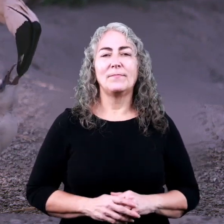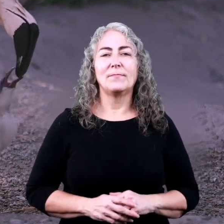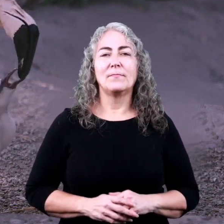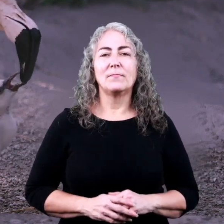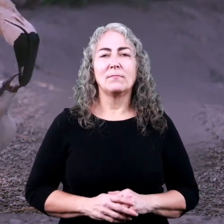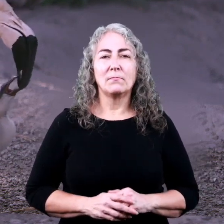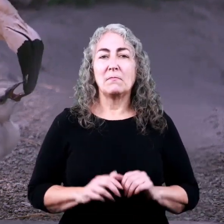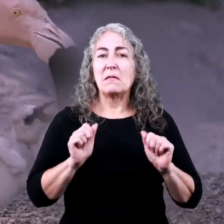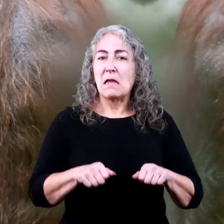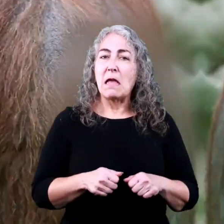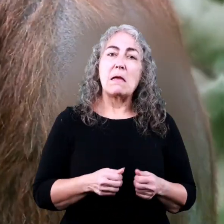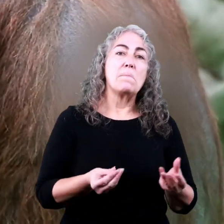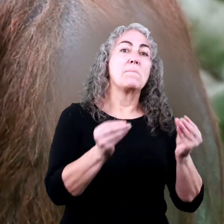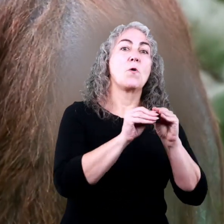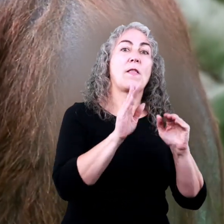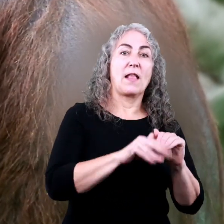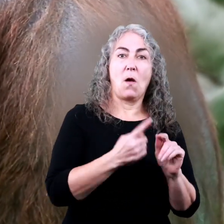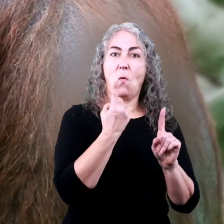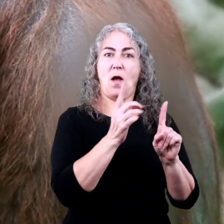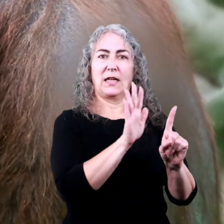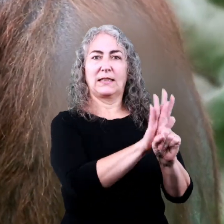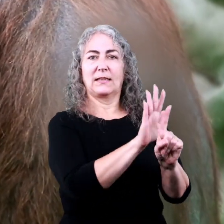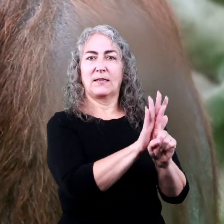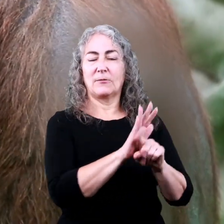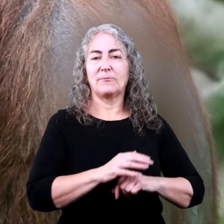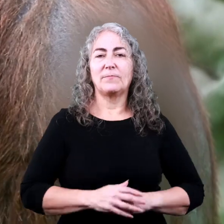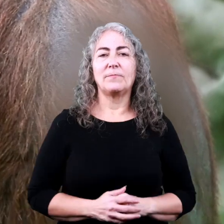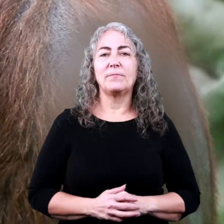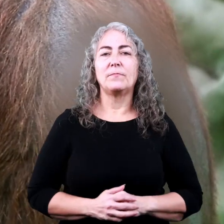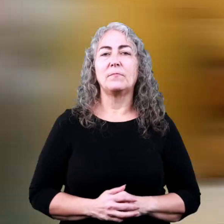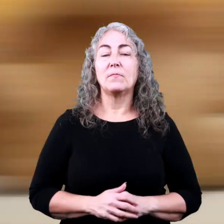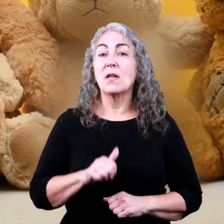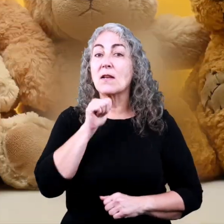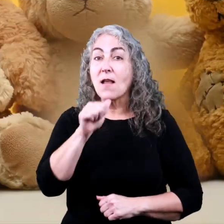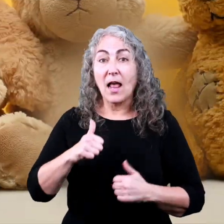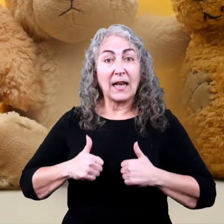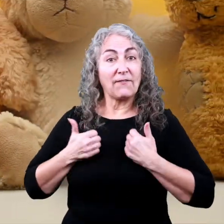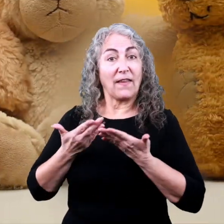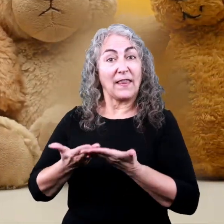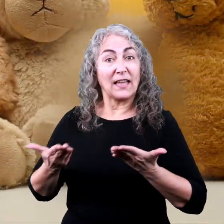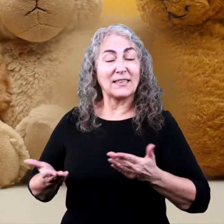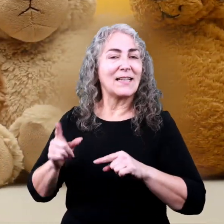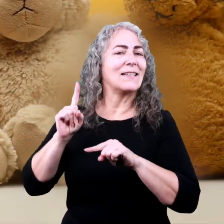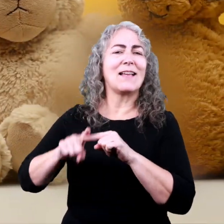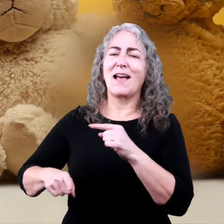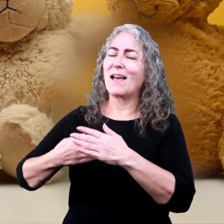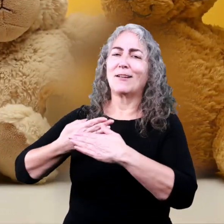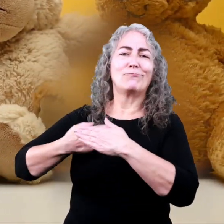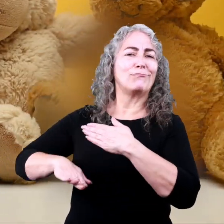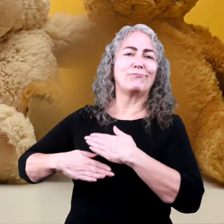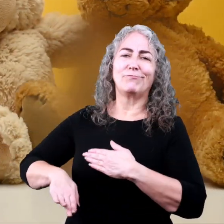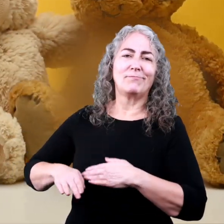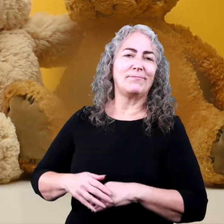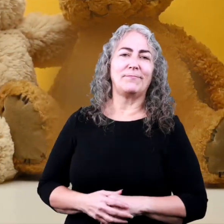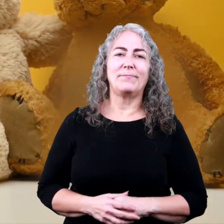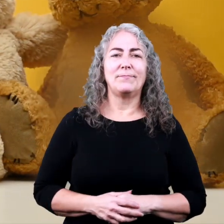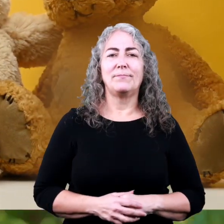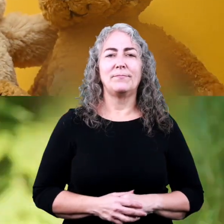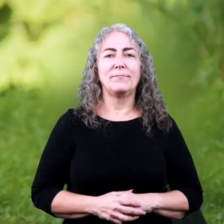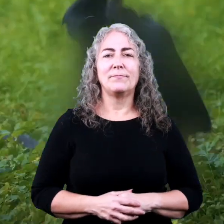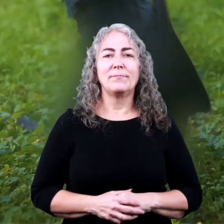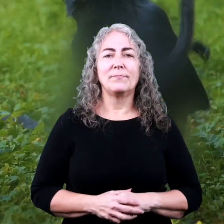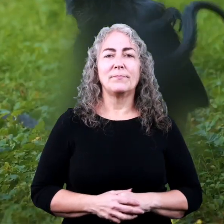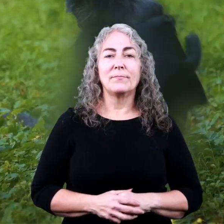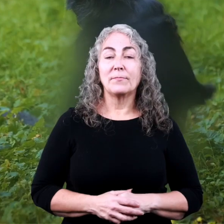or make more of their own kind non-living things cannot reproduce